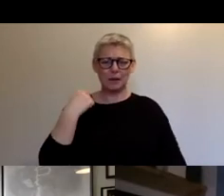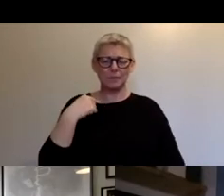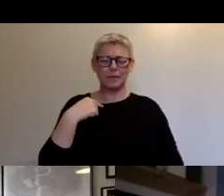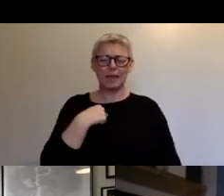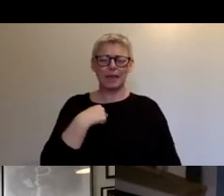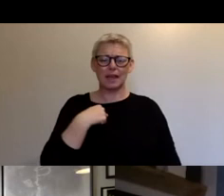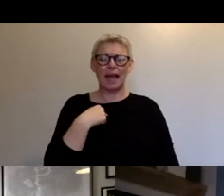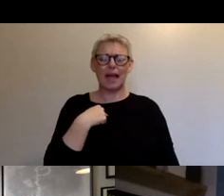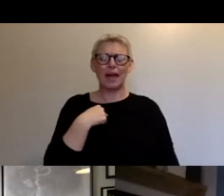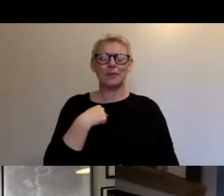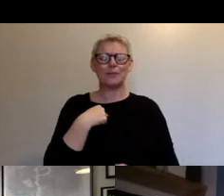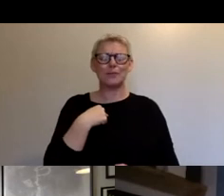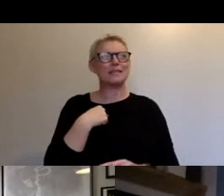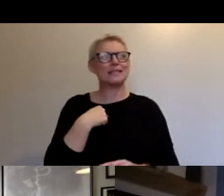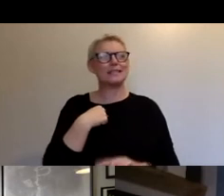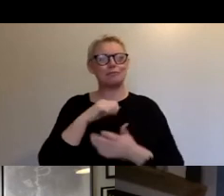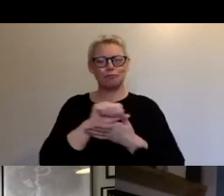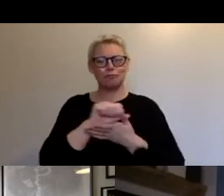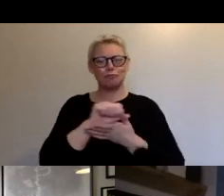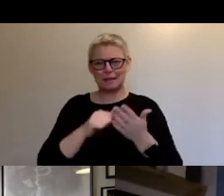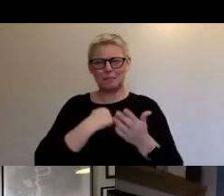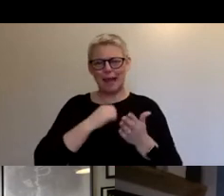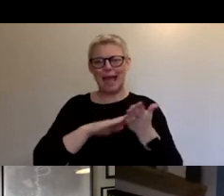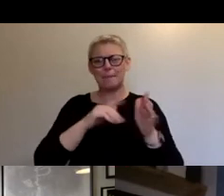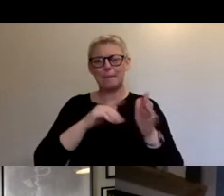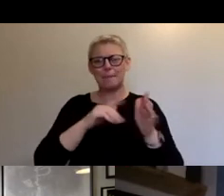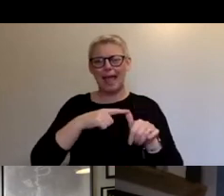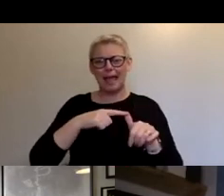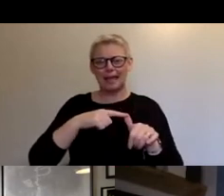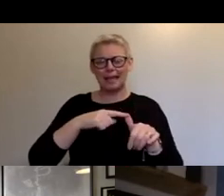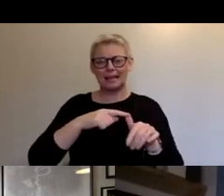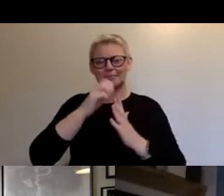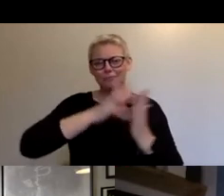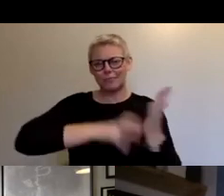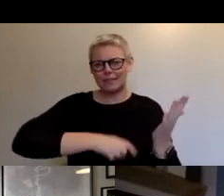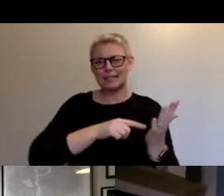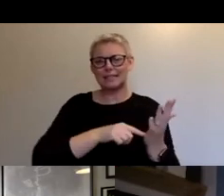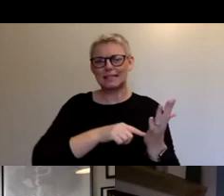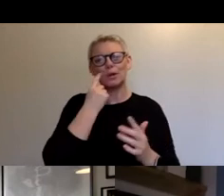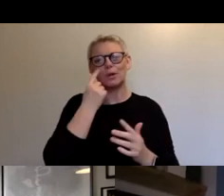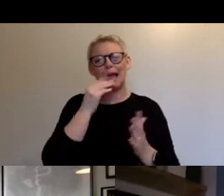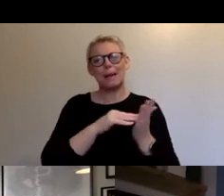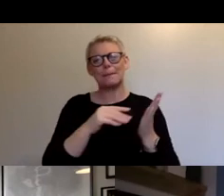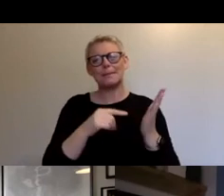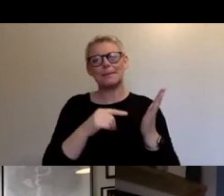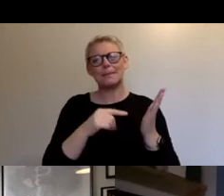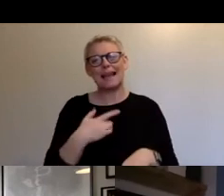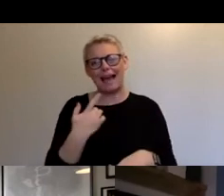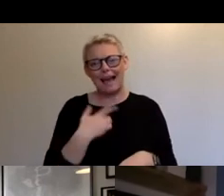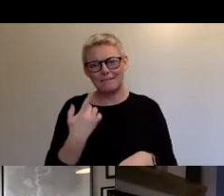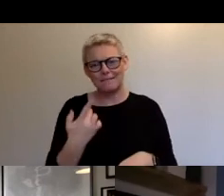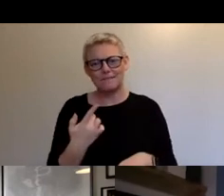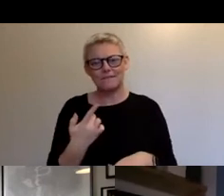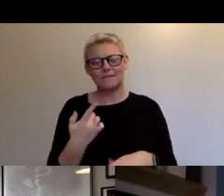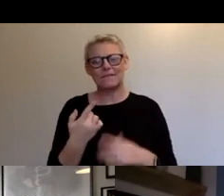NT low has been going now. Um, and kind of the met opera. And, um, that kind of works really well, right? Because